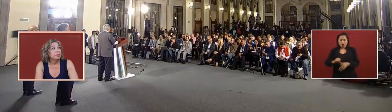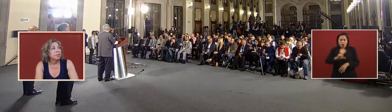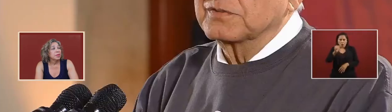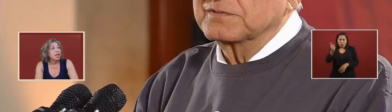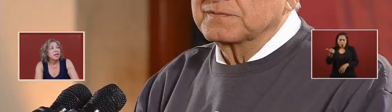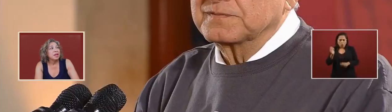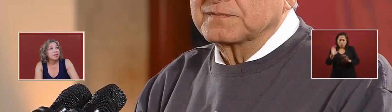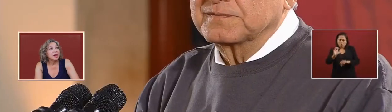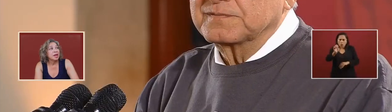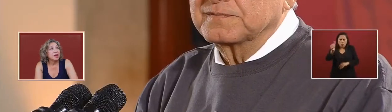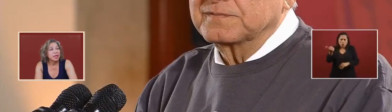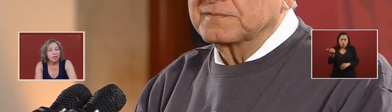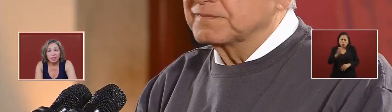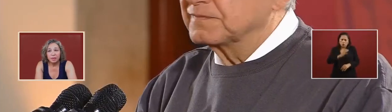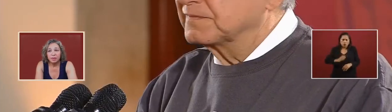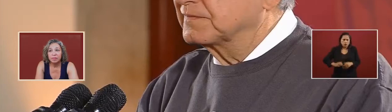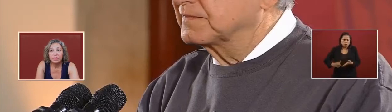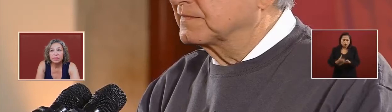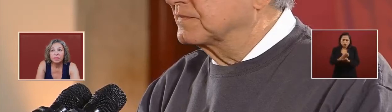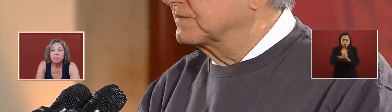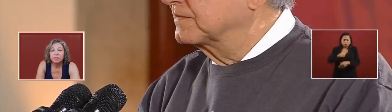any other candidate